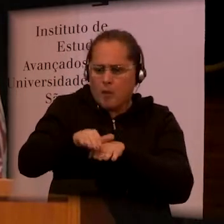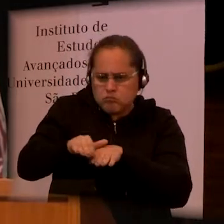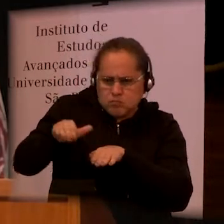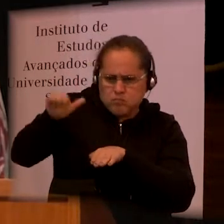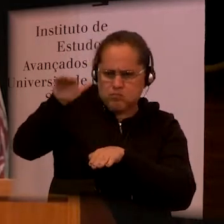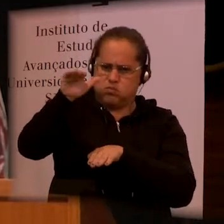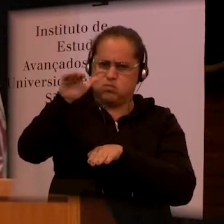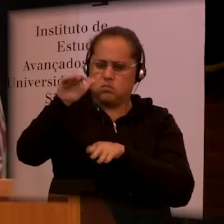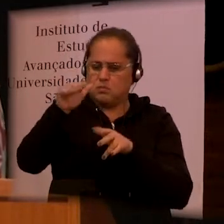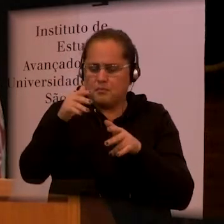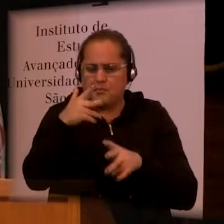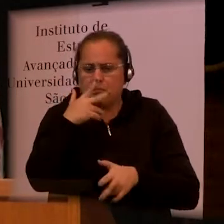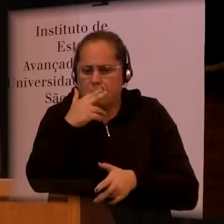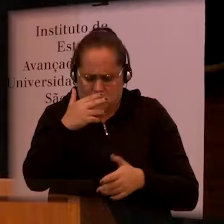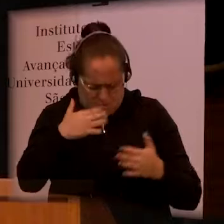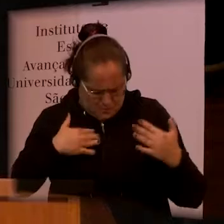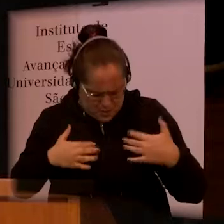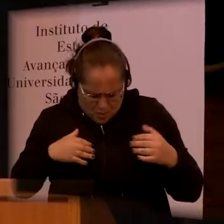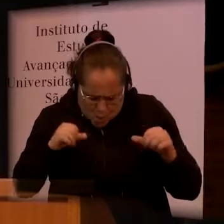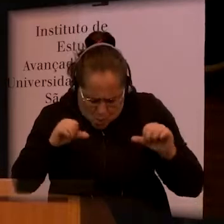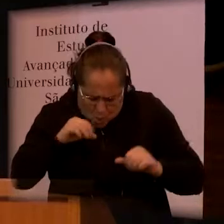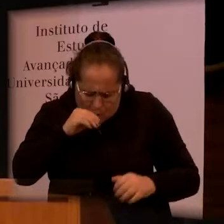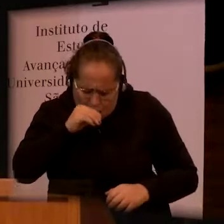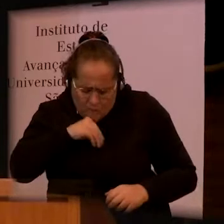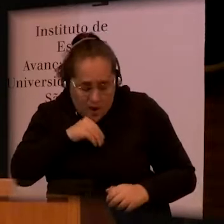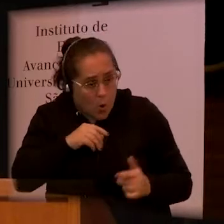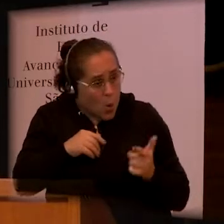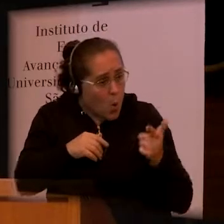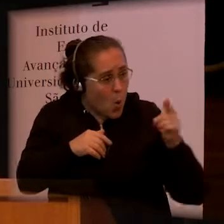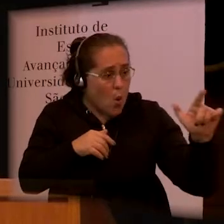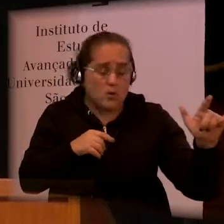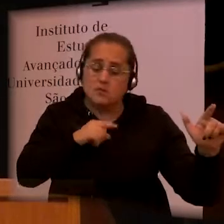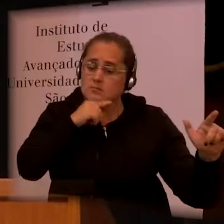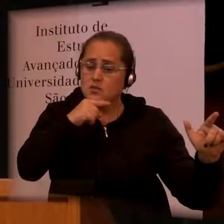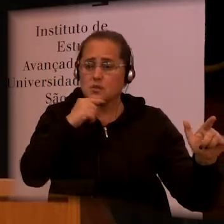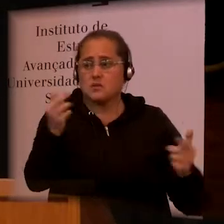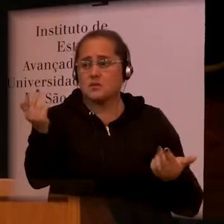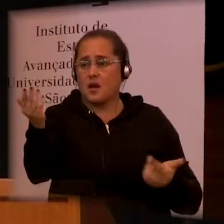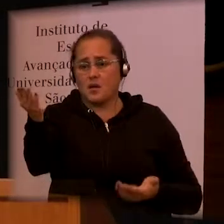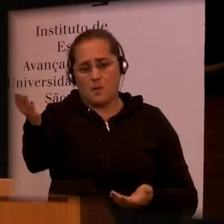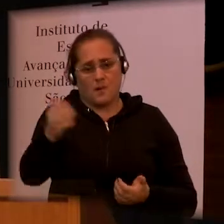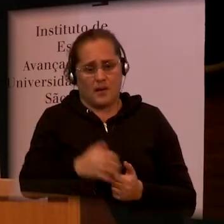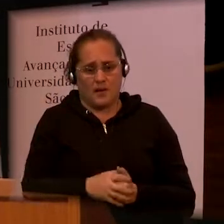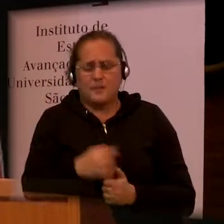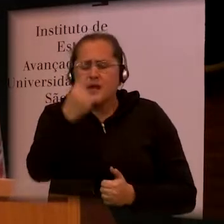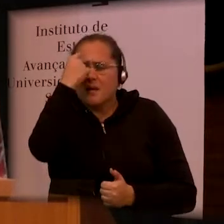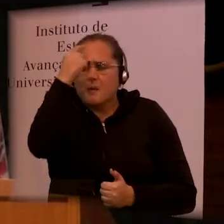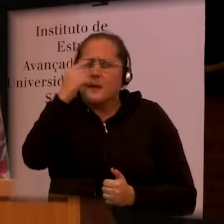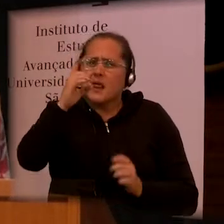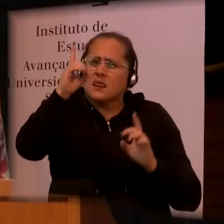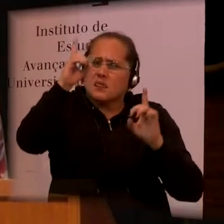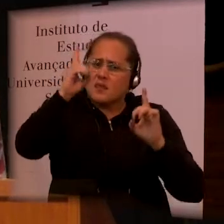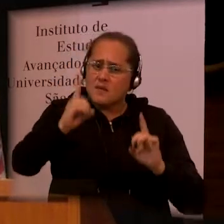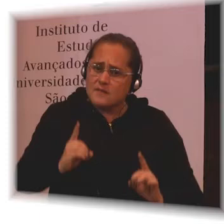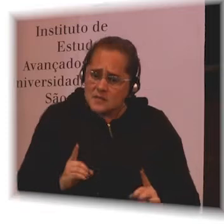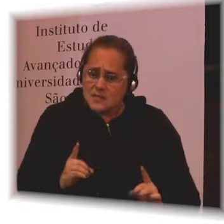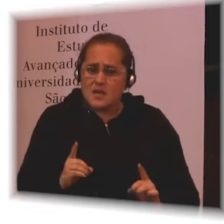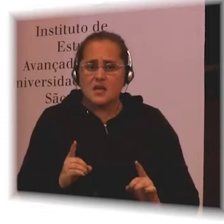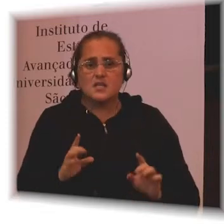another setting. And so when we're thinking about disability we have to think not just about the body but also about the environment.